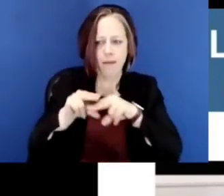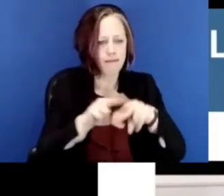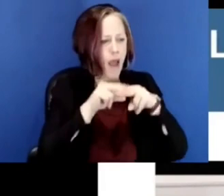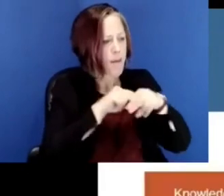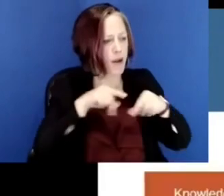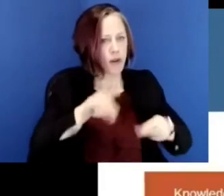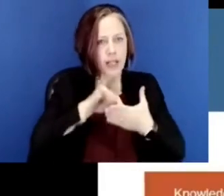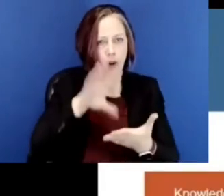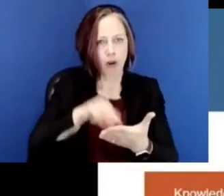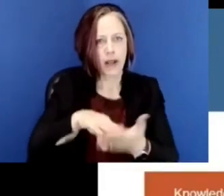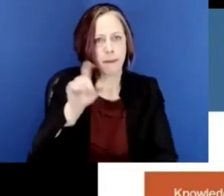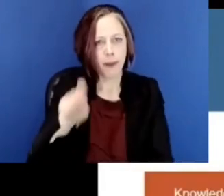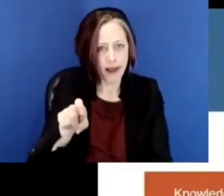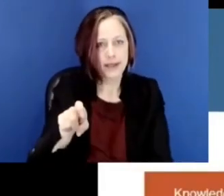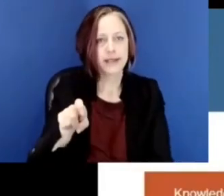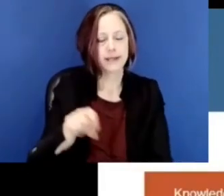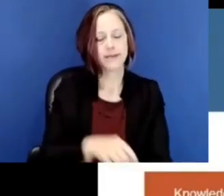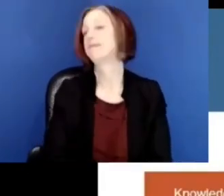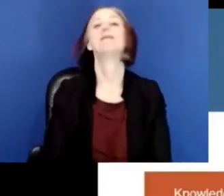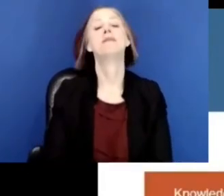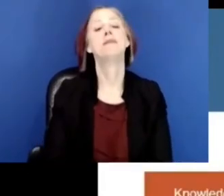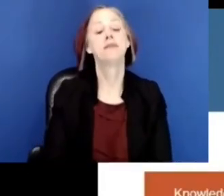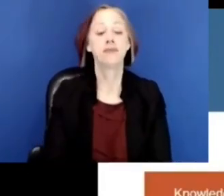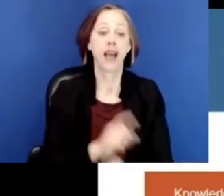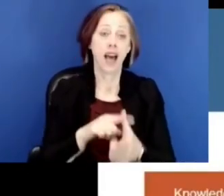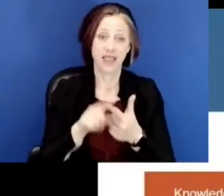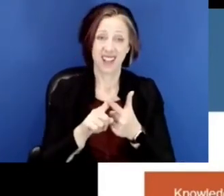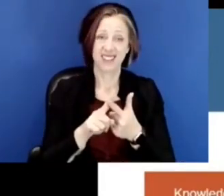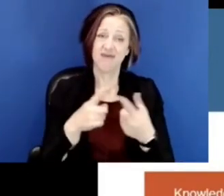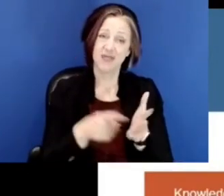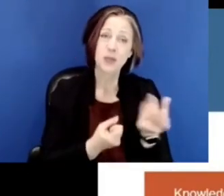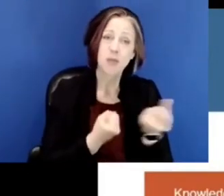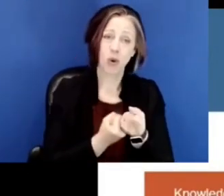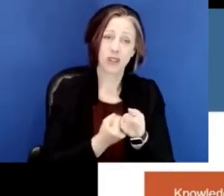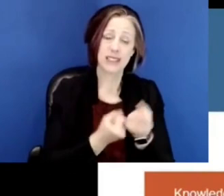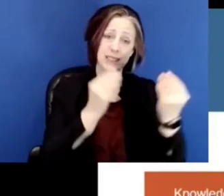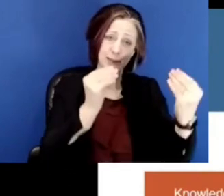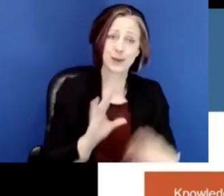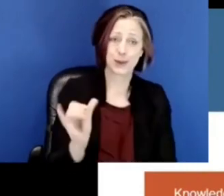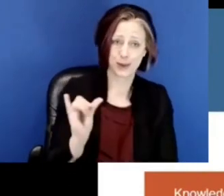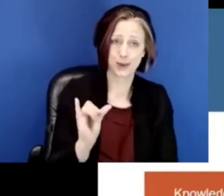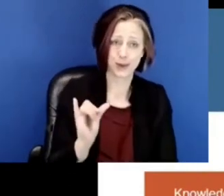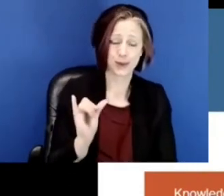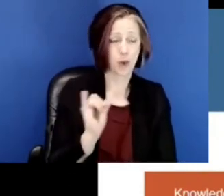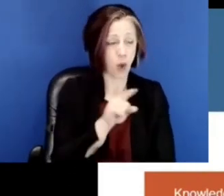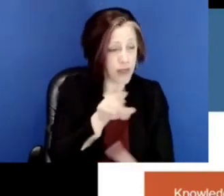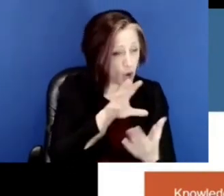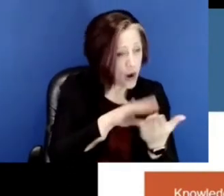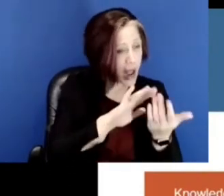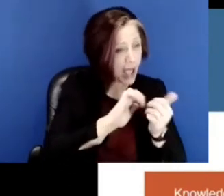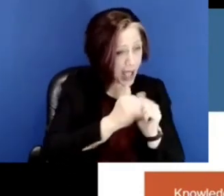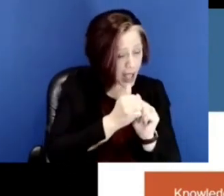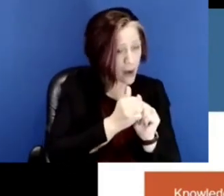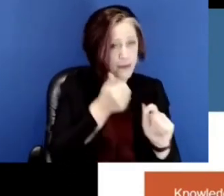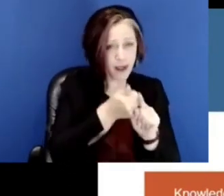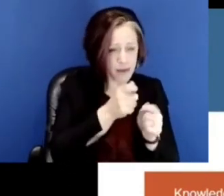tap in the learning that children have undertaken. And then we need to support educators as they